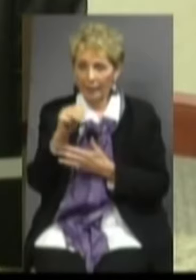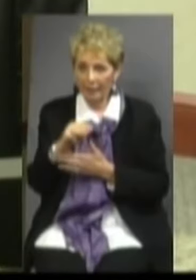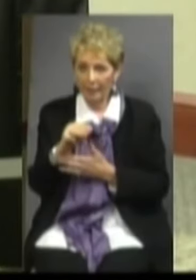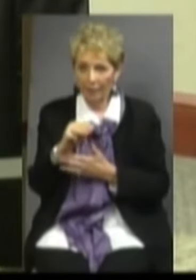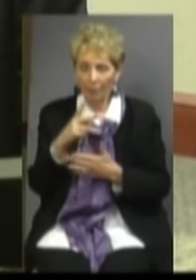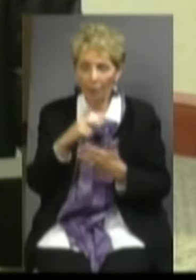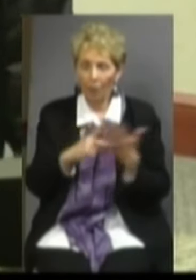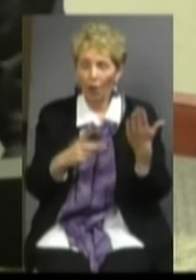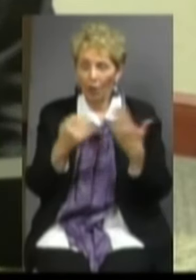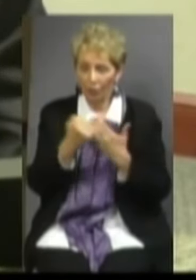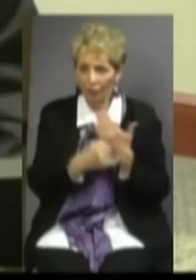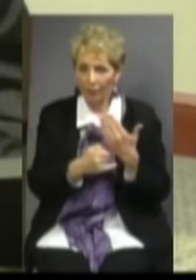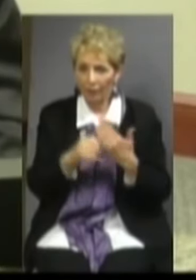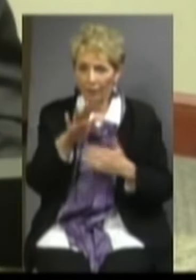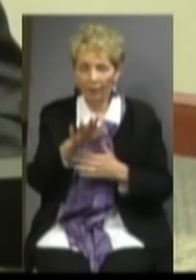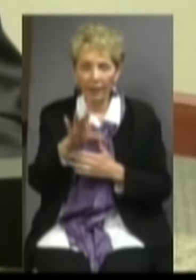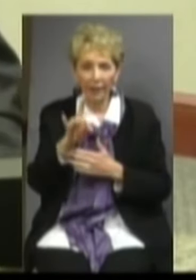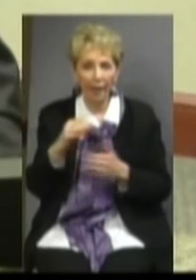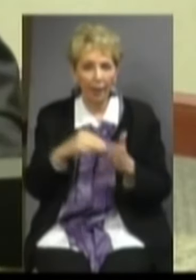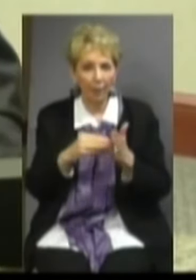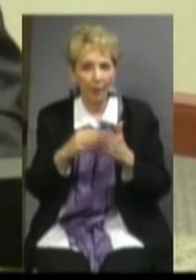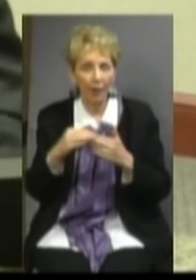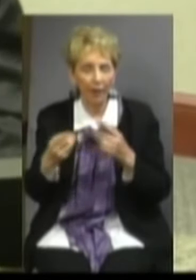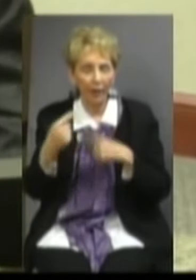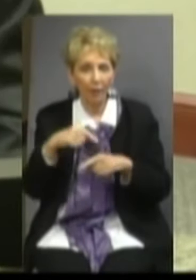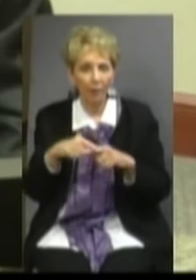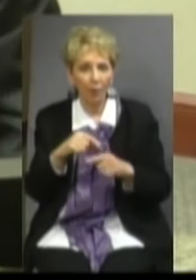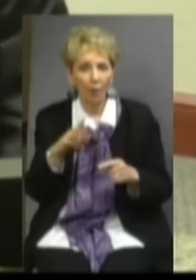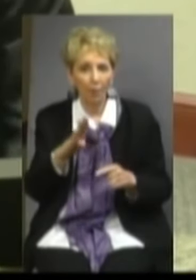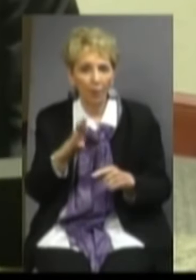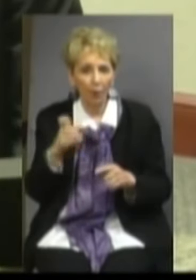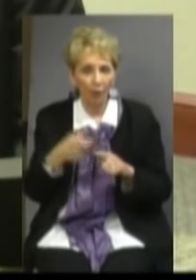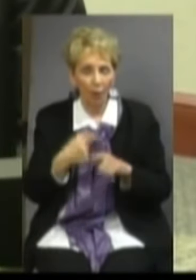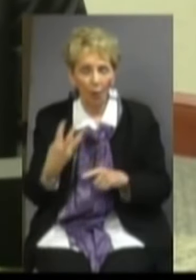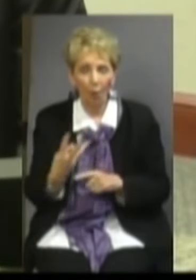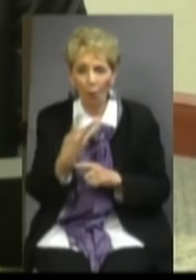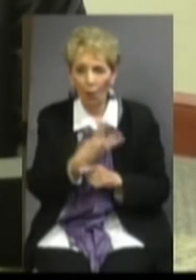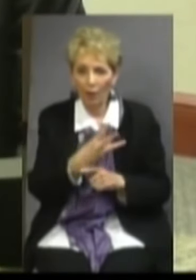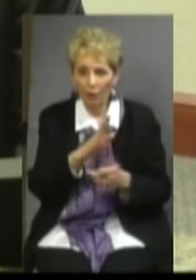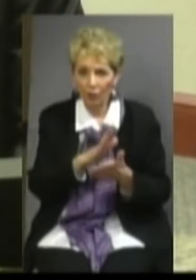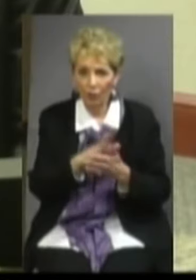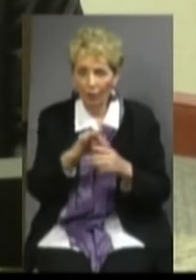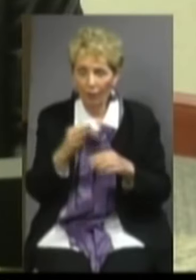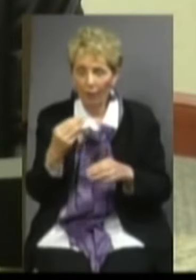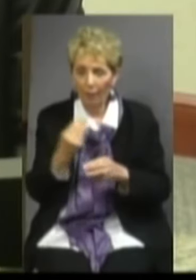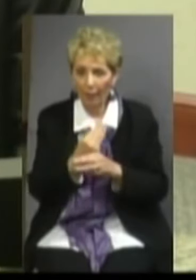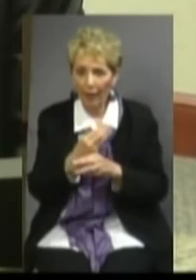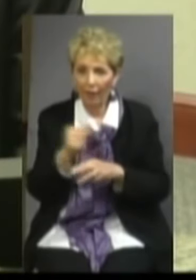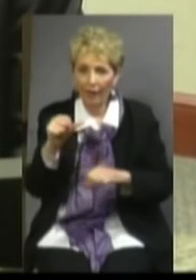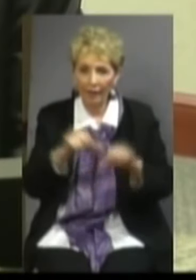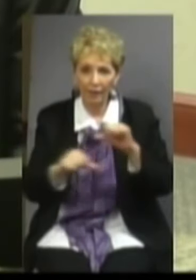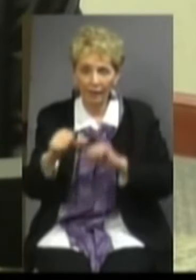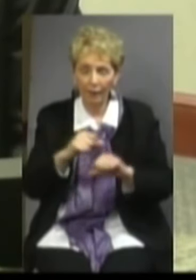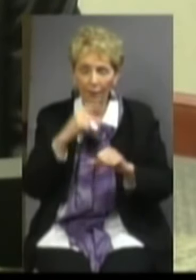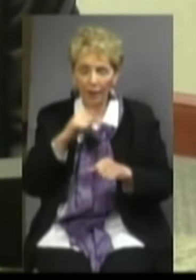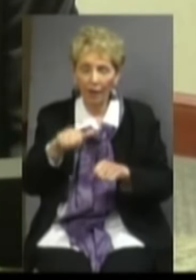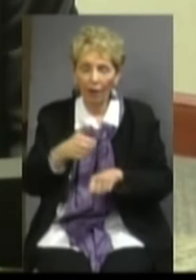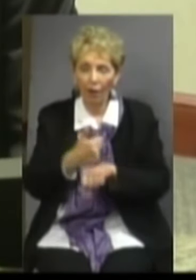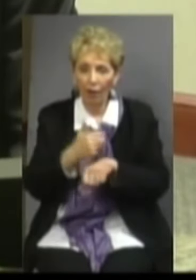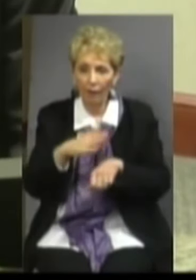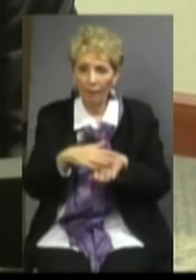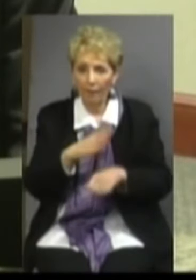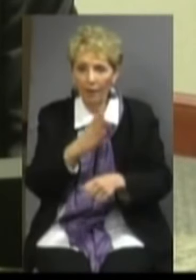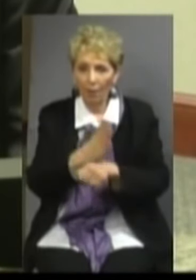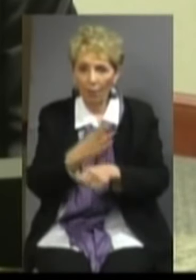engineering, and math. $58 million is coming to Burke County for the Western School of Math and Science to be located either on the